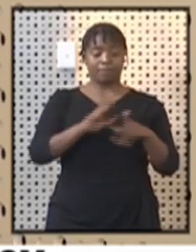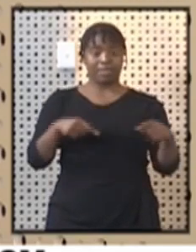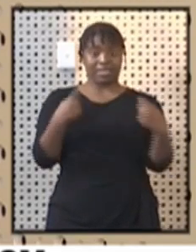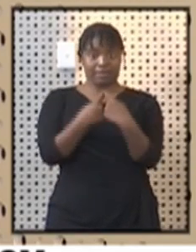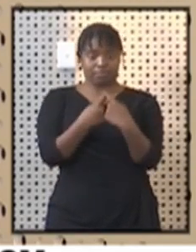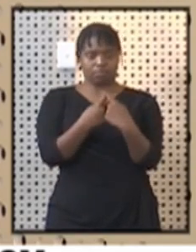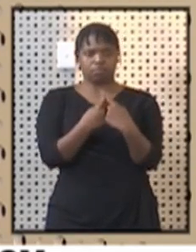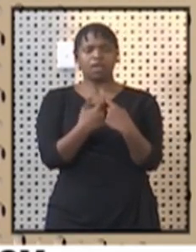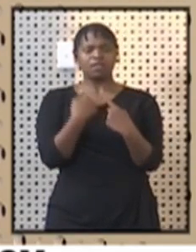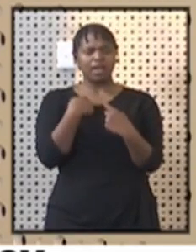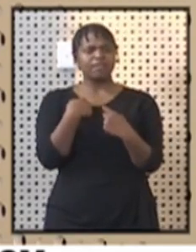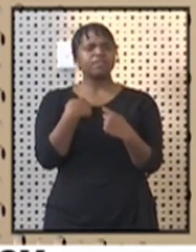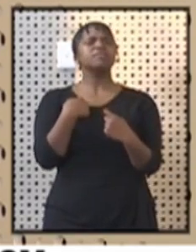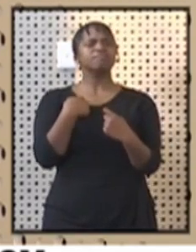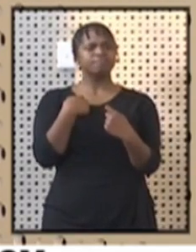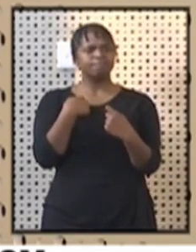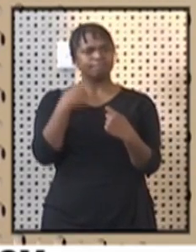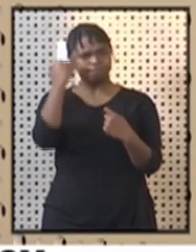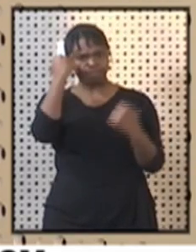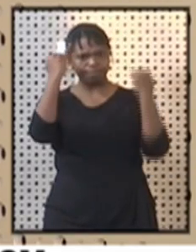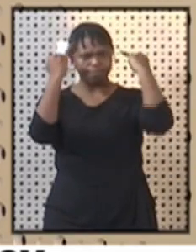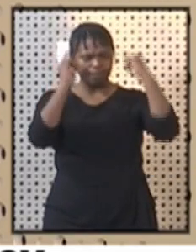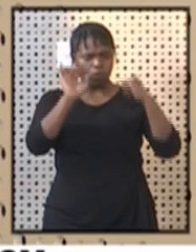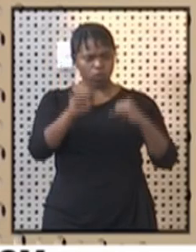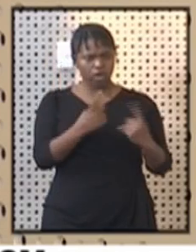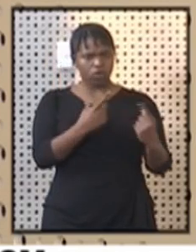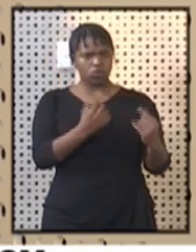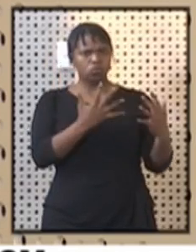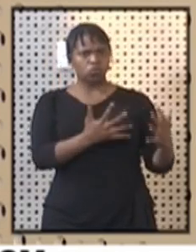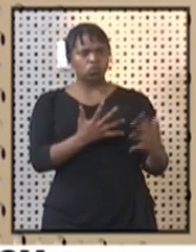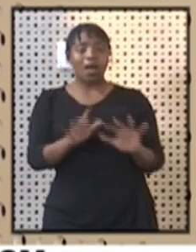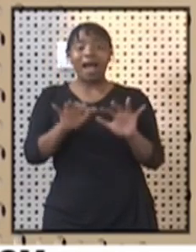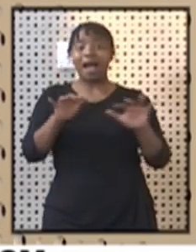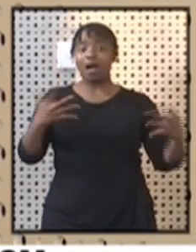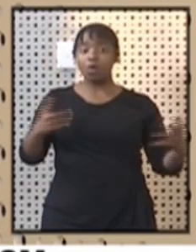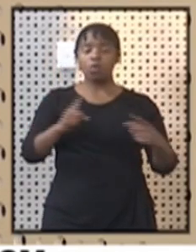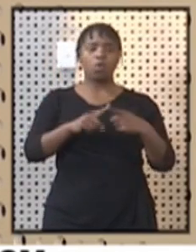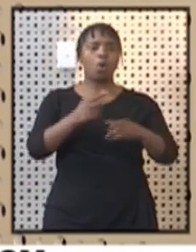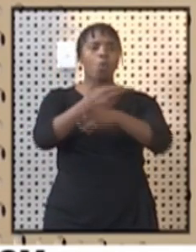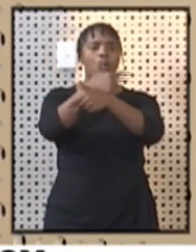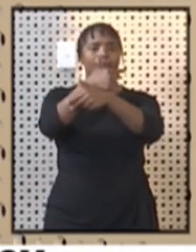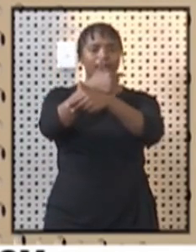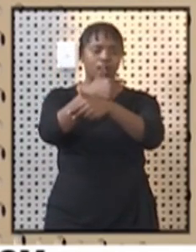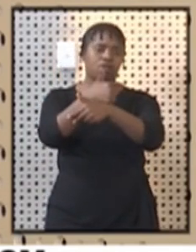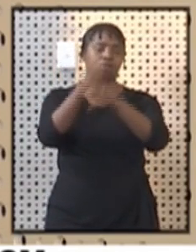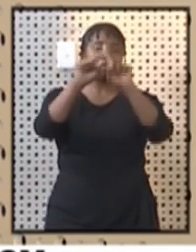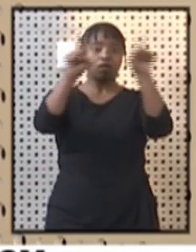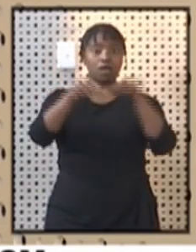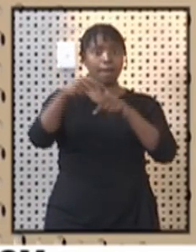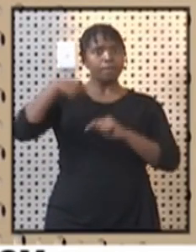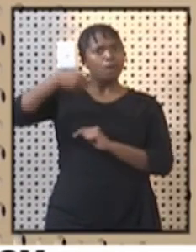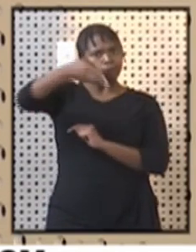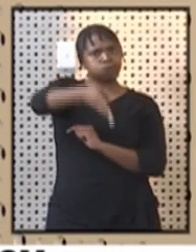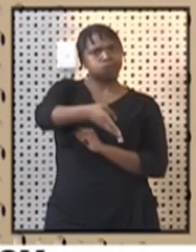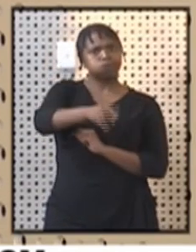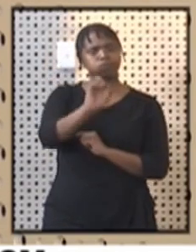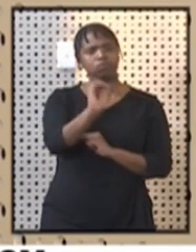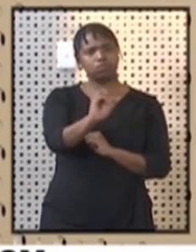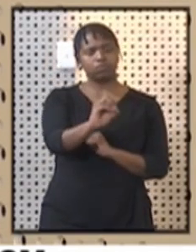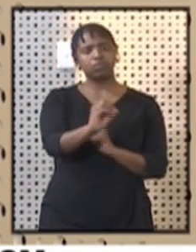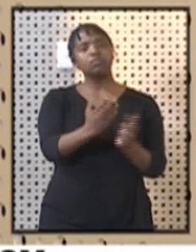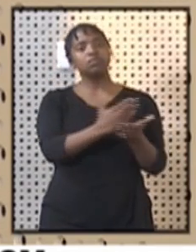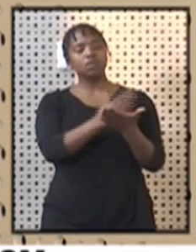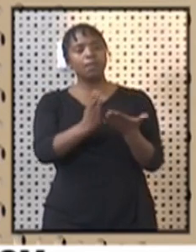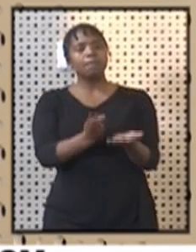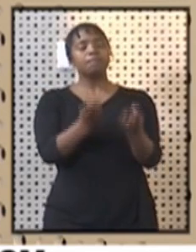have been gathering inputs from the sector through series of webinars, some of which I personally participated, and also